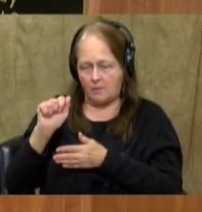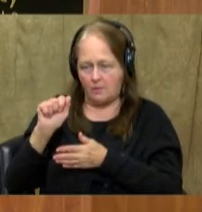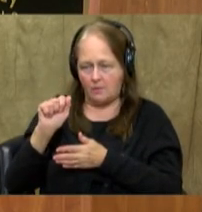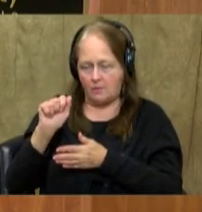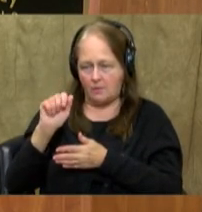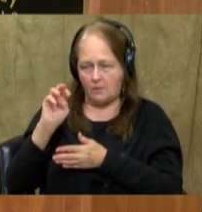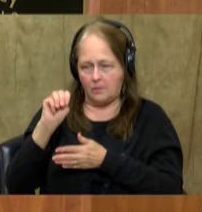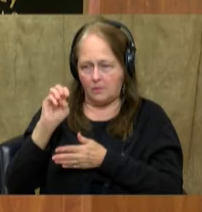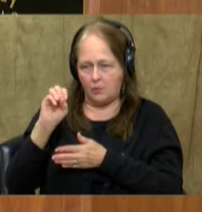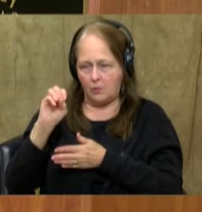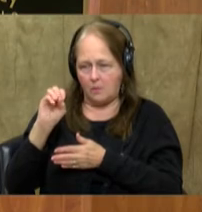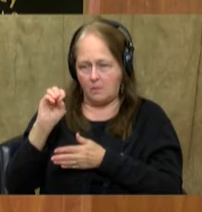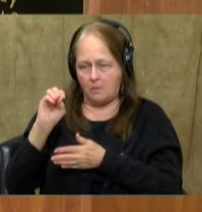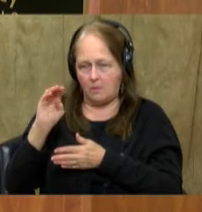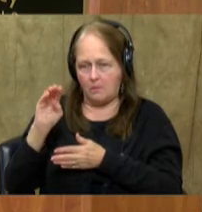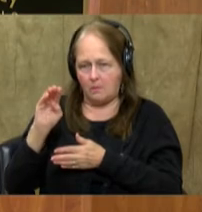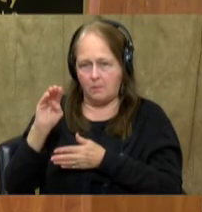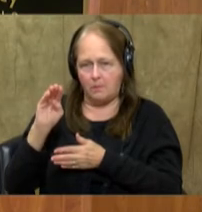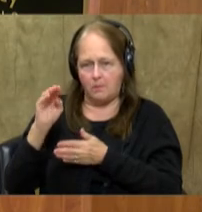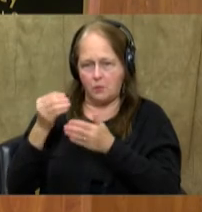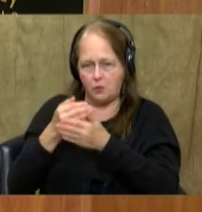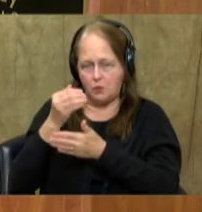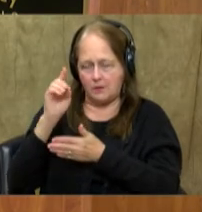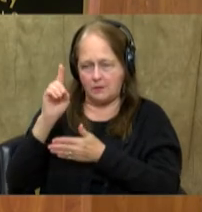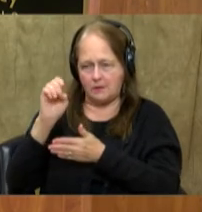this is New Delhi.